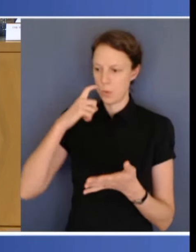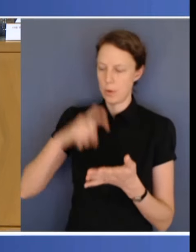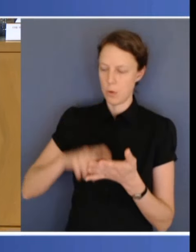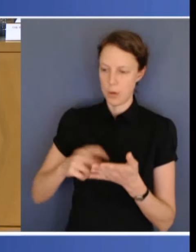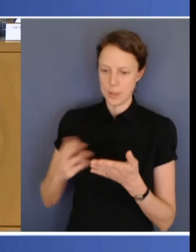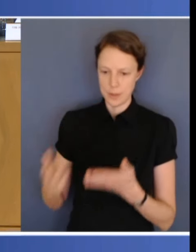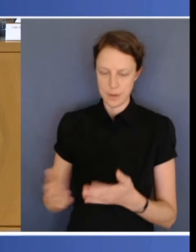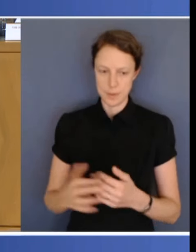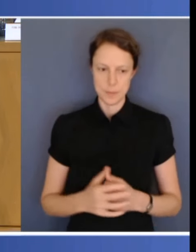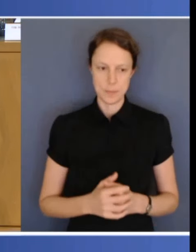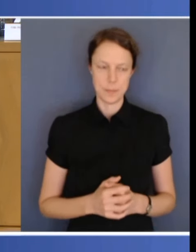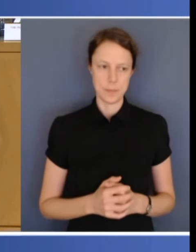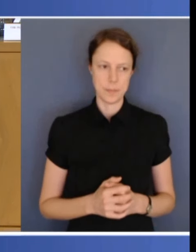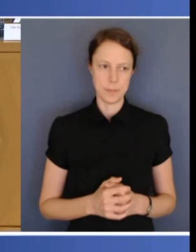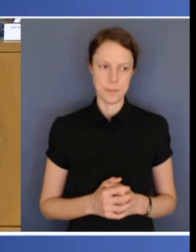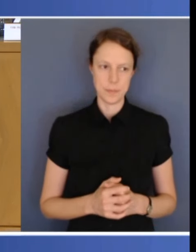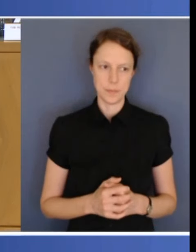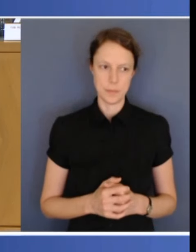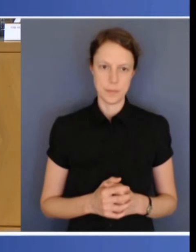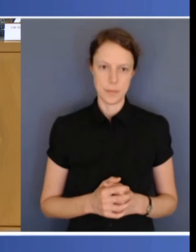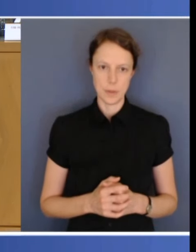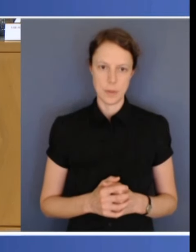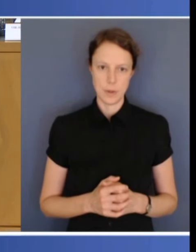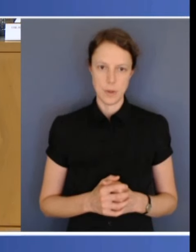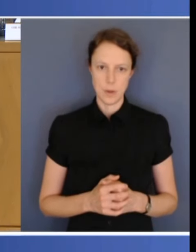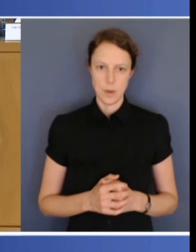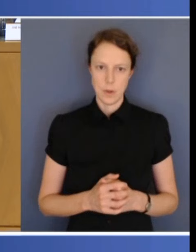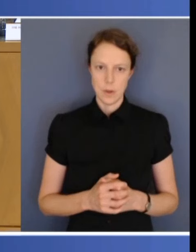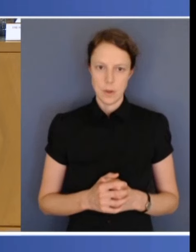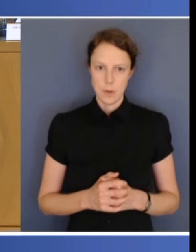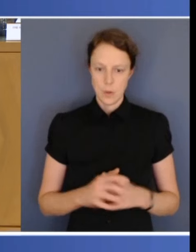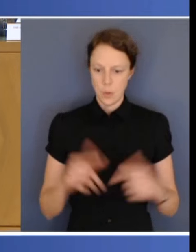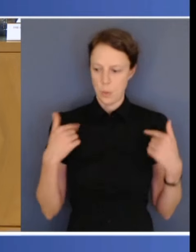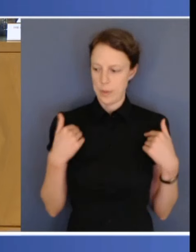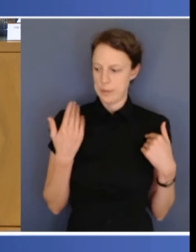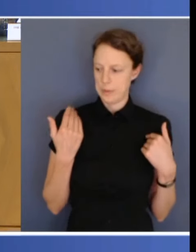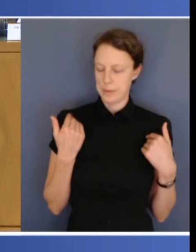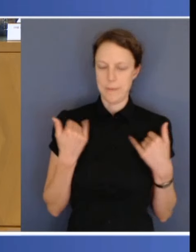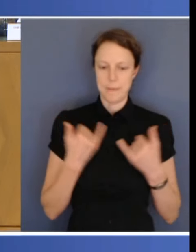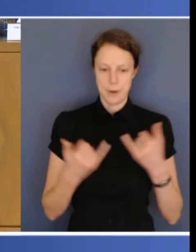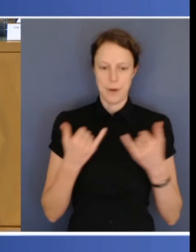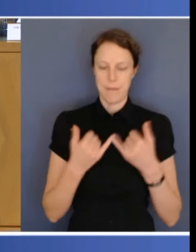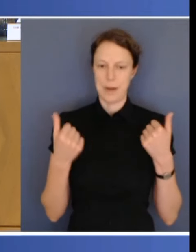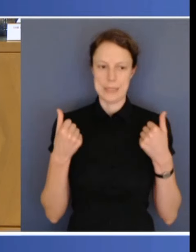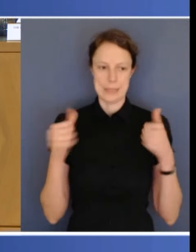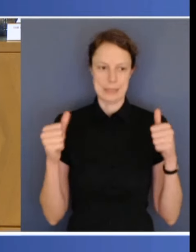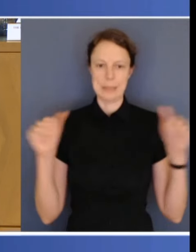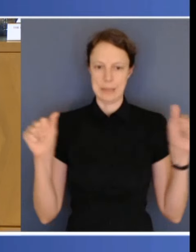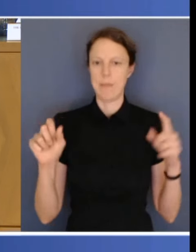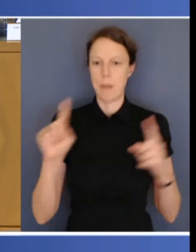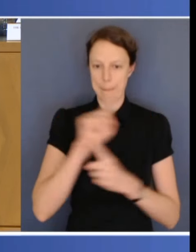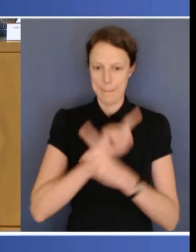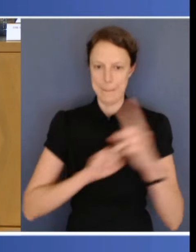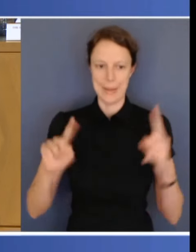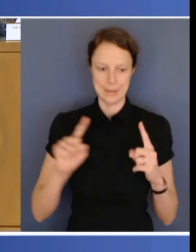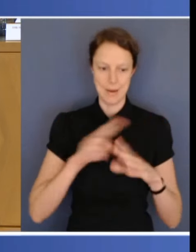We have had a very successful meeting of the National Cabinet. This year,